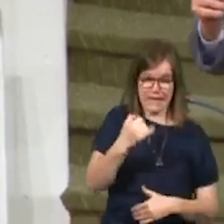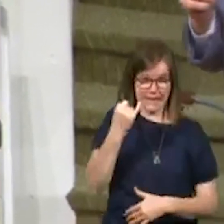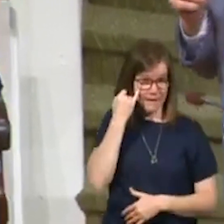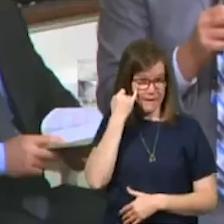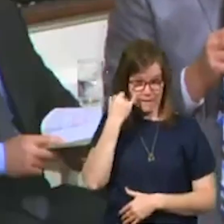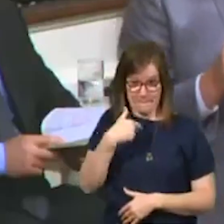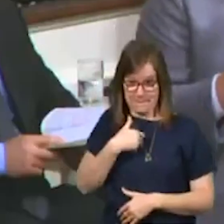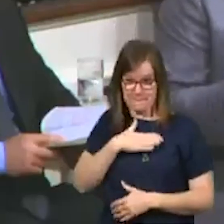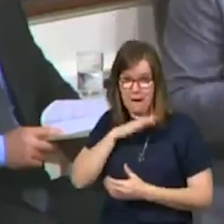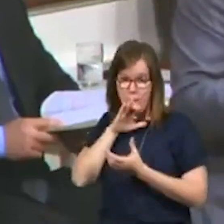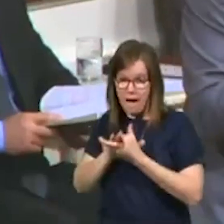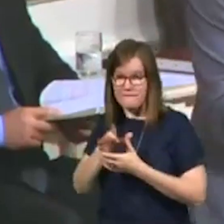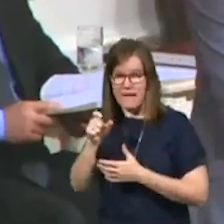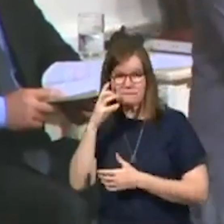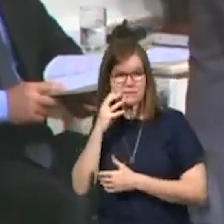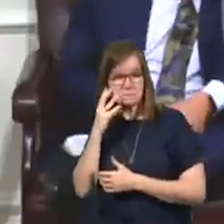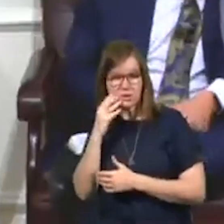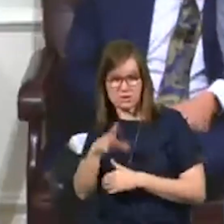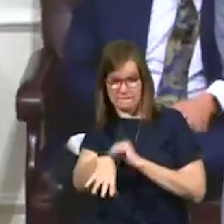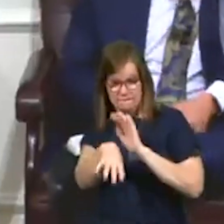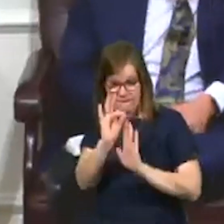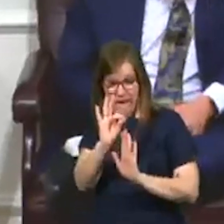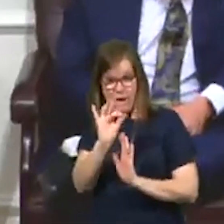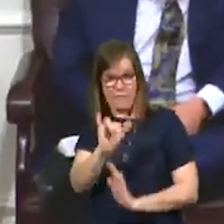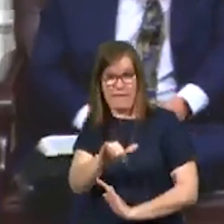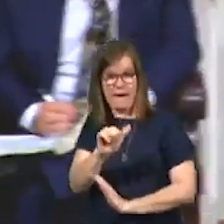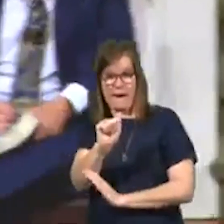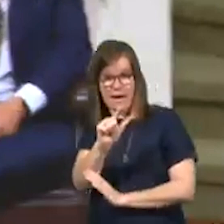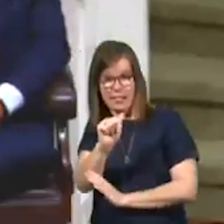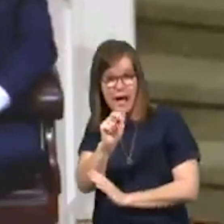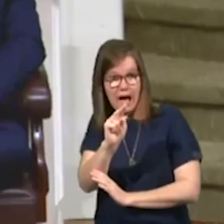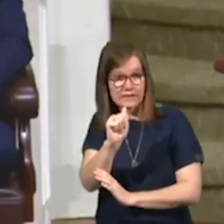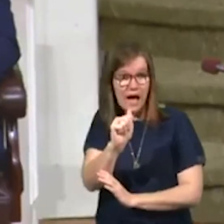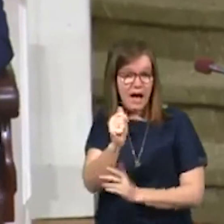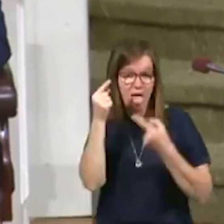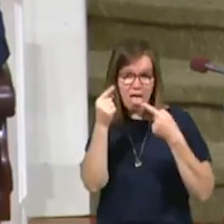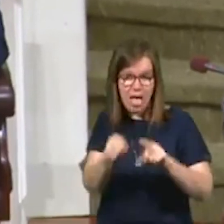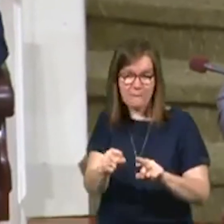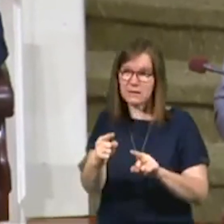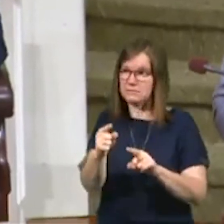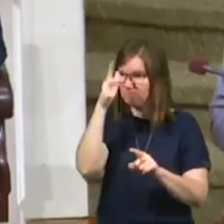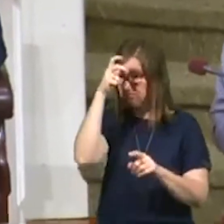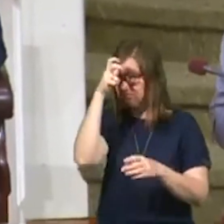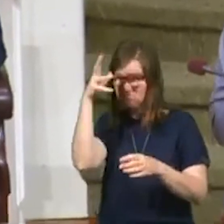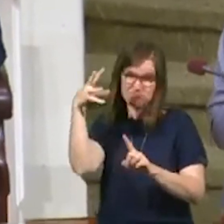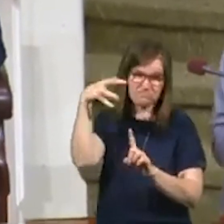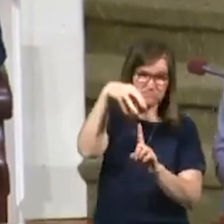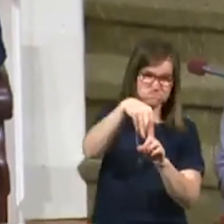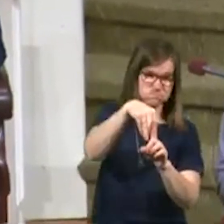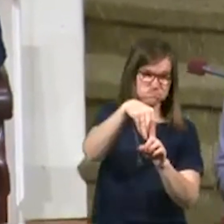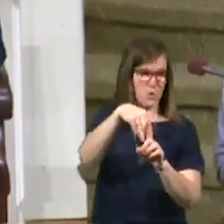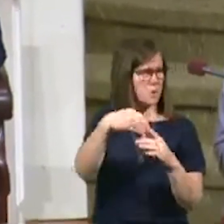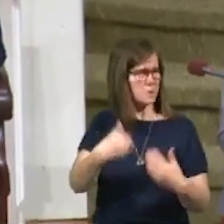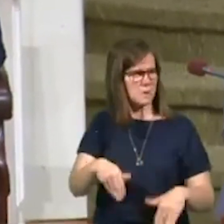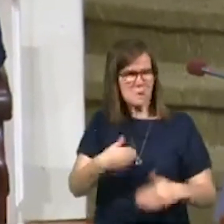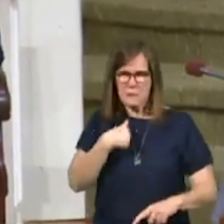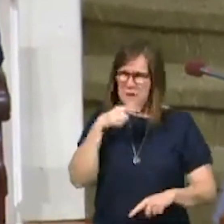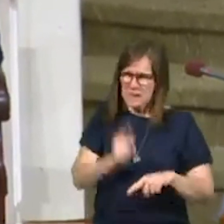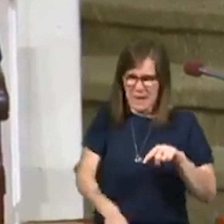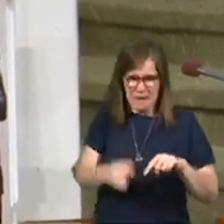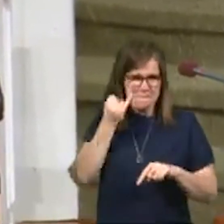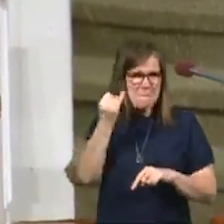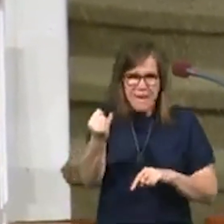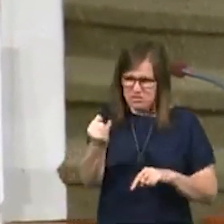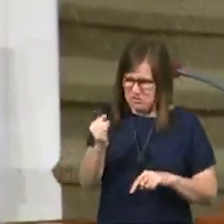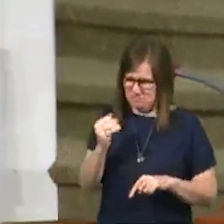if somehow we, we discovered that, that Alana happened to be possessed by a demon. I can't imagine the toll it would take on